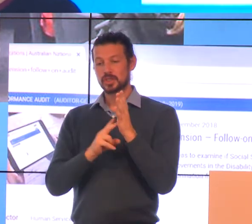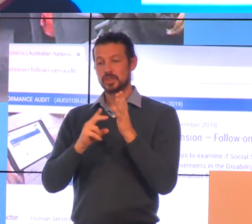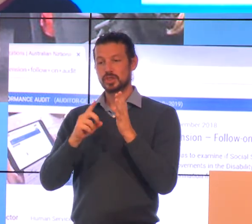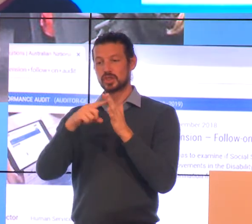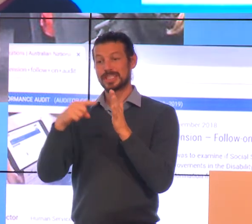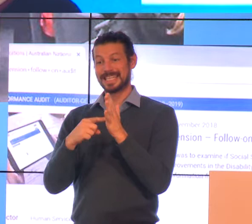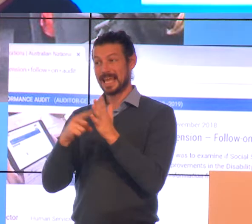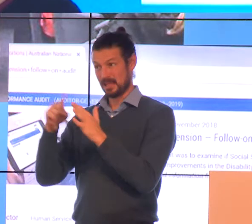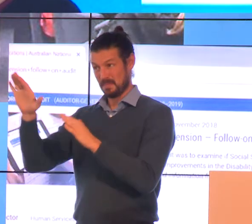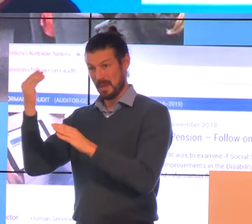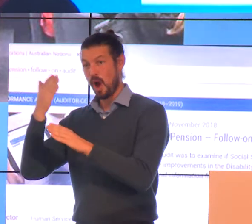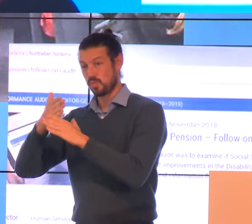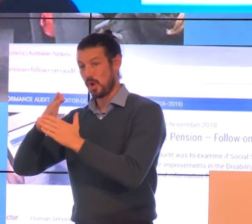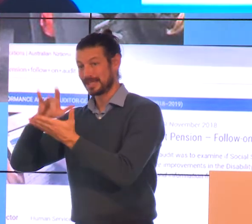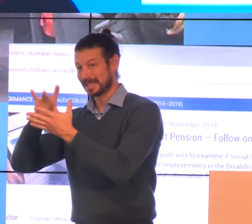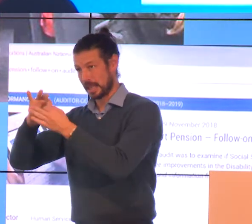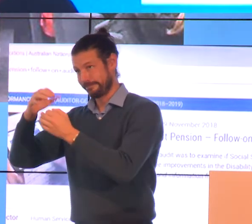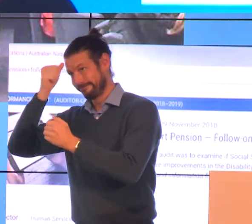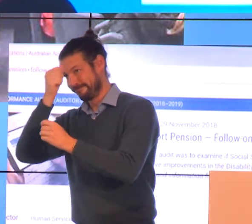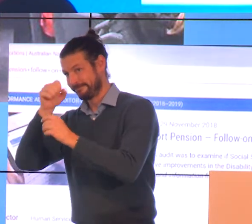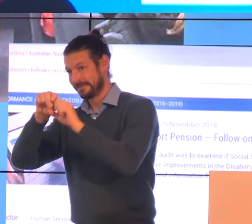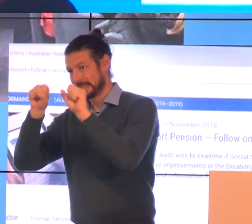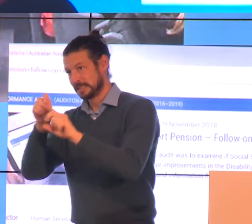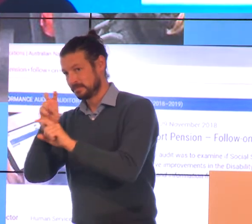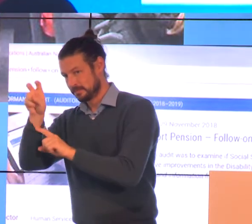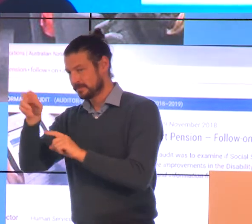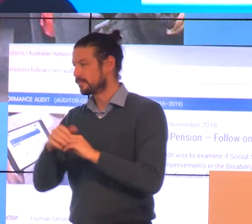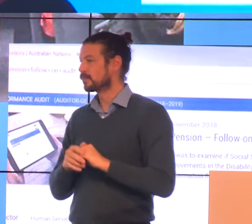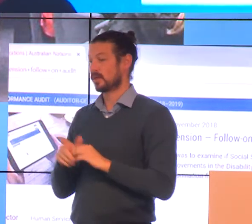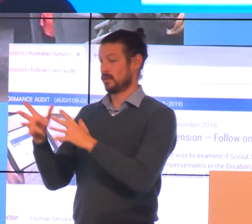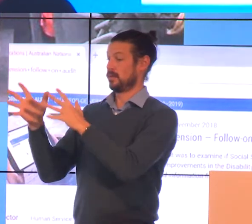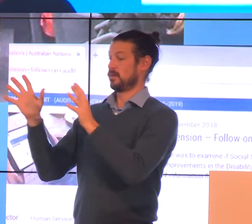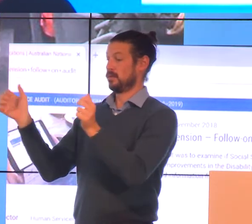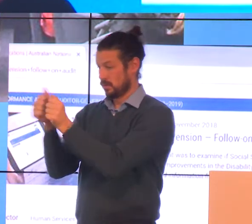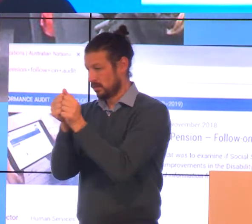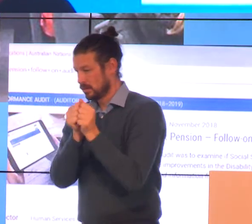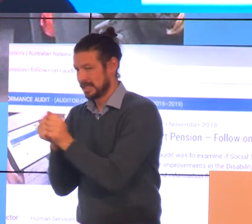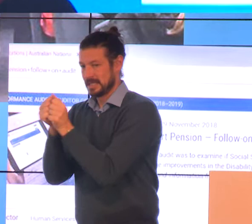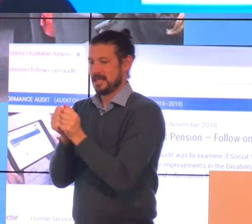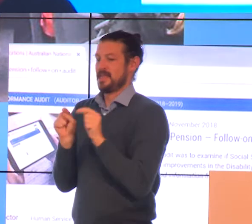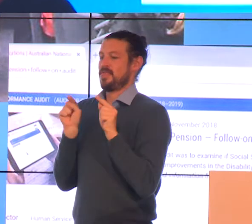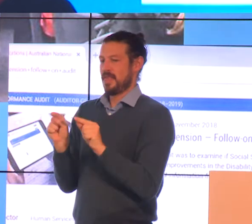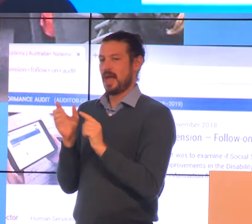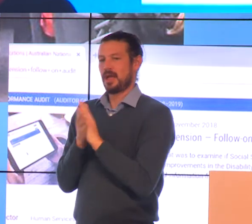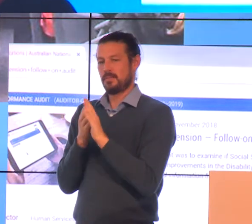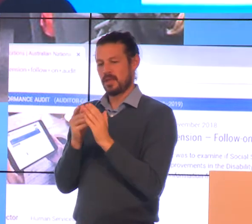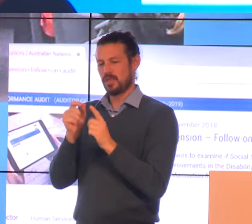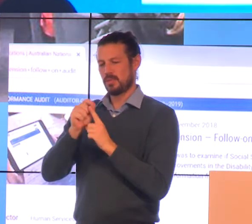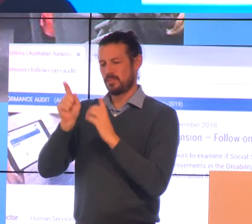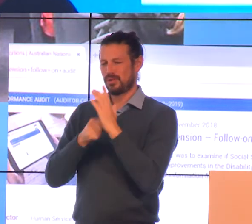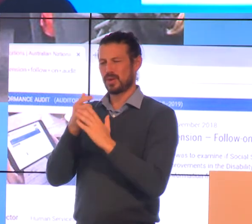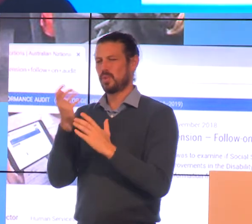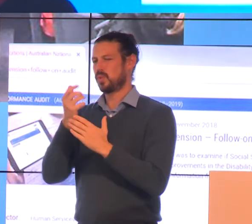worked at Centrelink for a number of years and that collaboration really created depth to the project